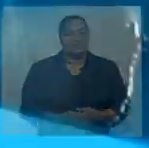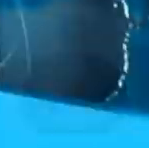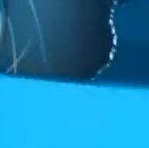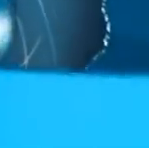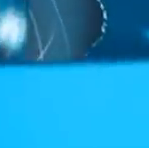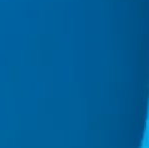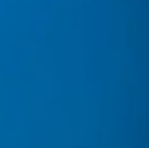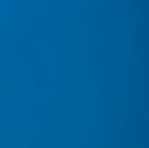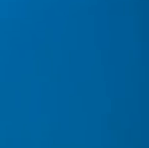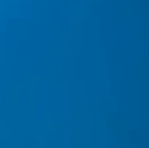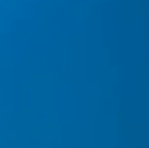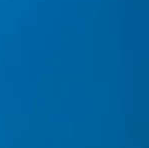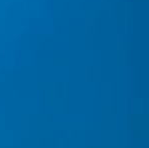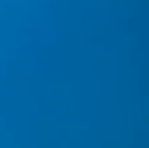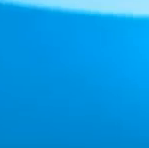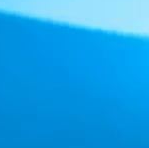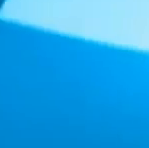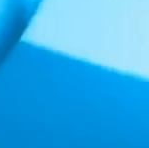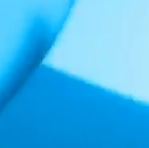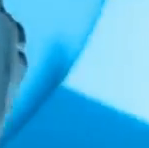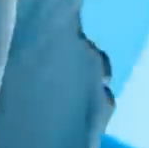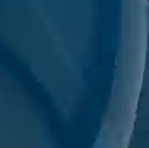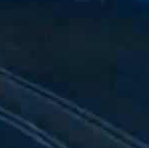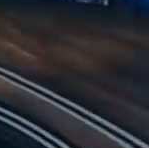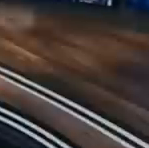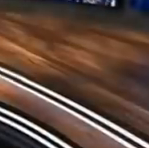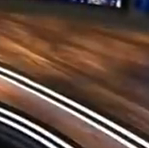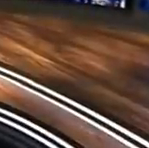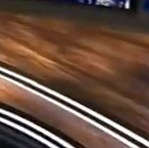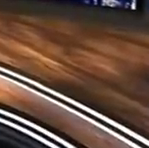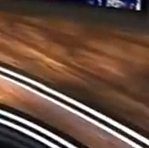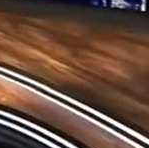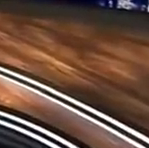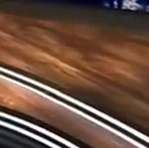From the studios of FBC Suba, Edwin Nunn.